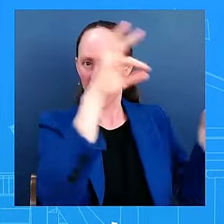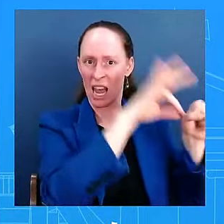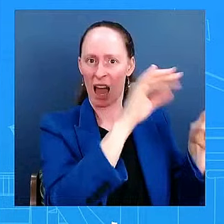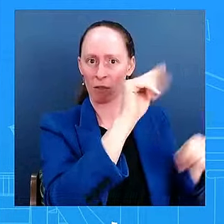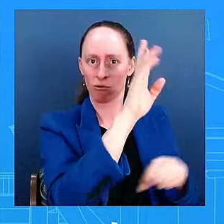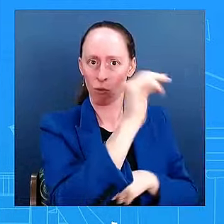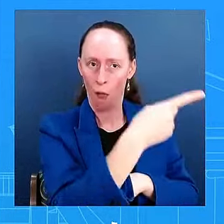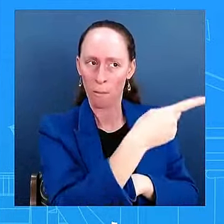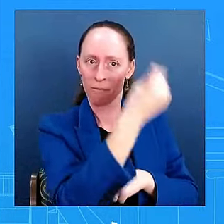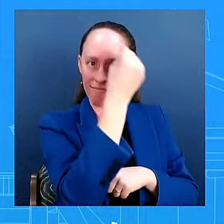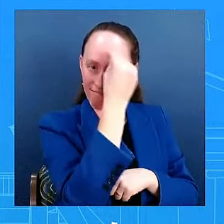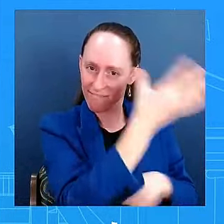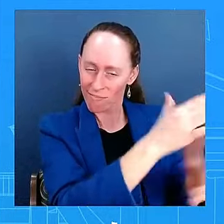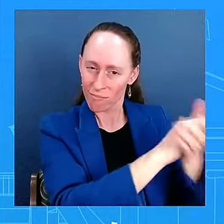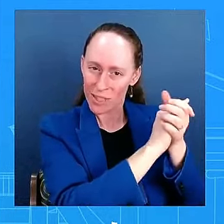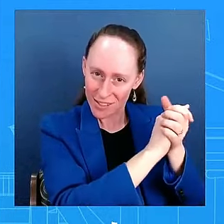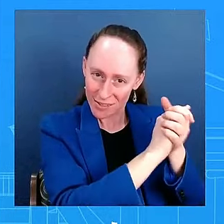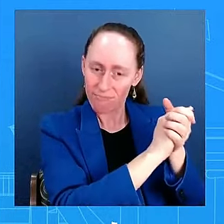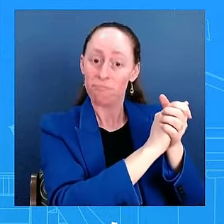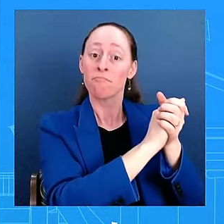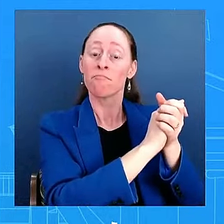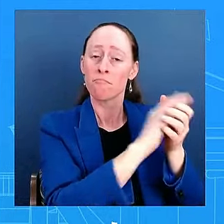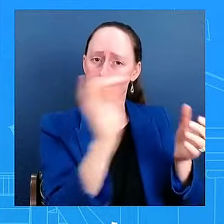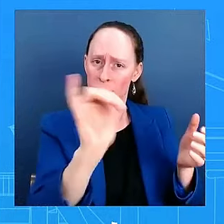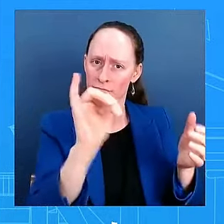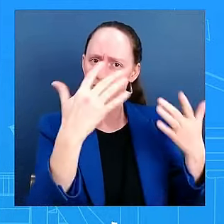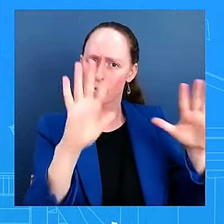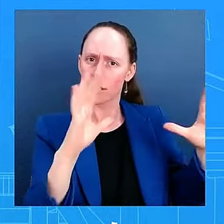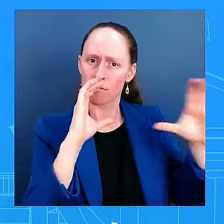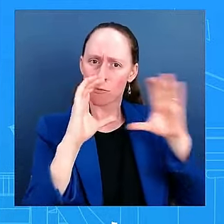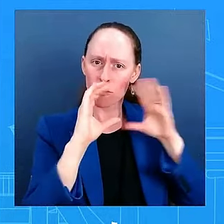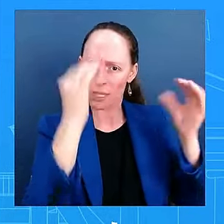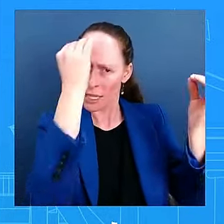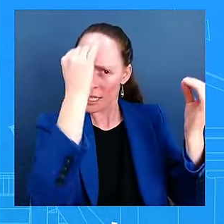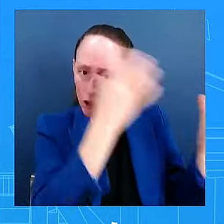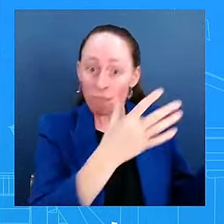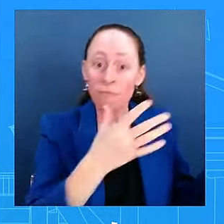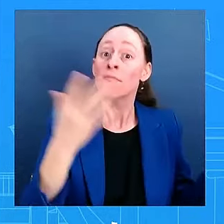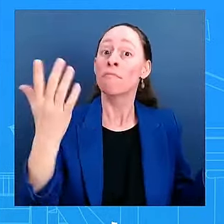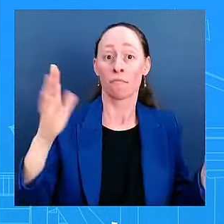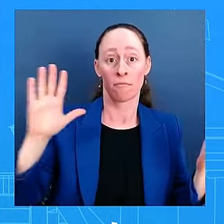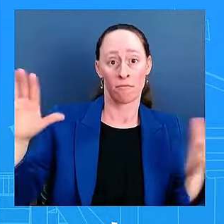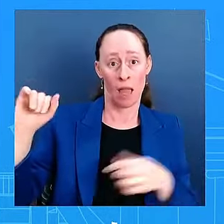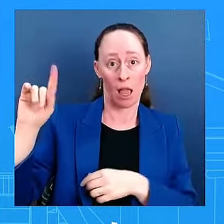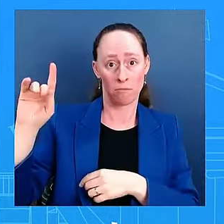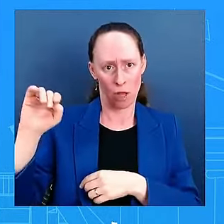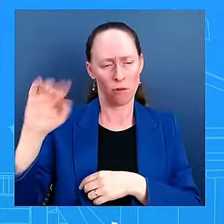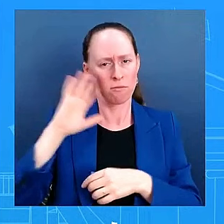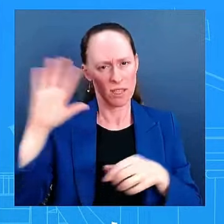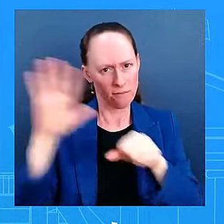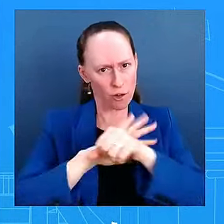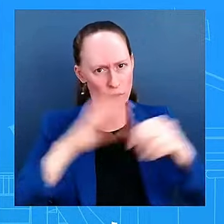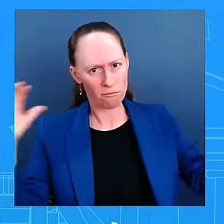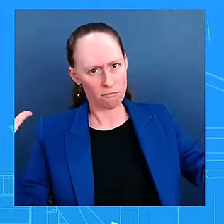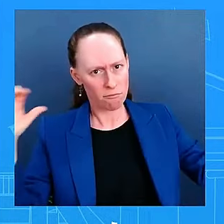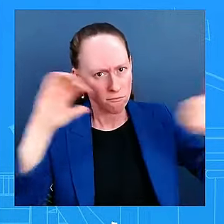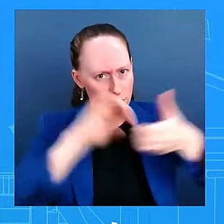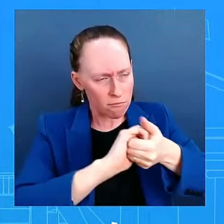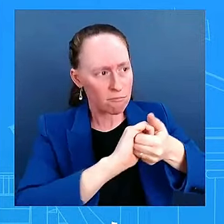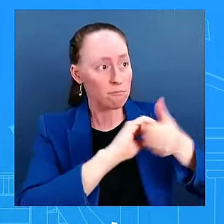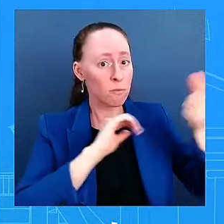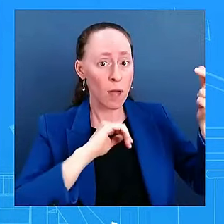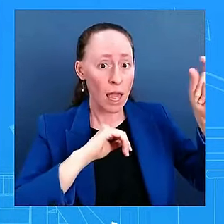that he would direct his entire administration to work with his team to ensure a peaceful and orderly transition of power.